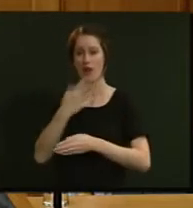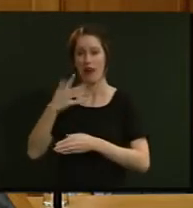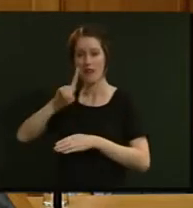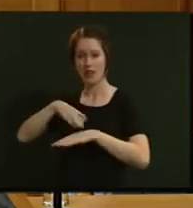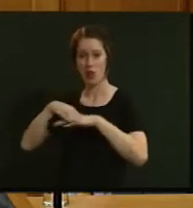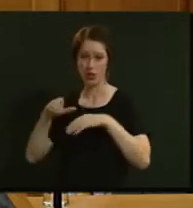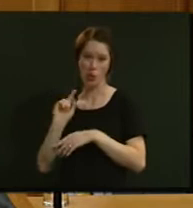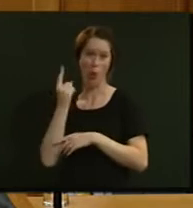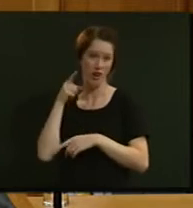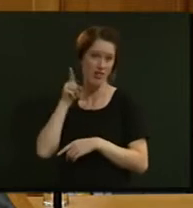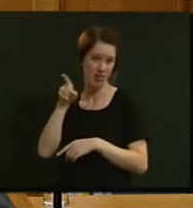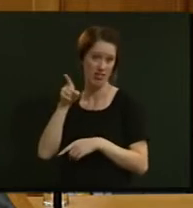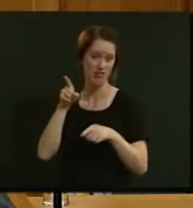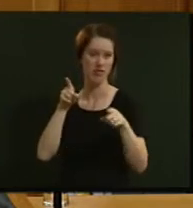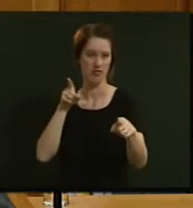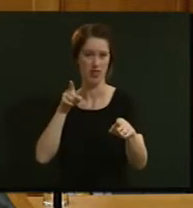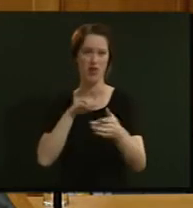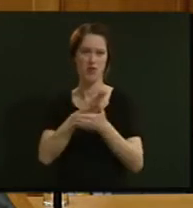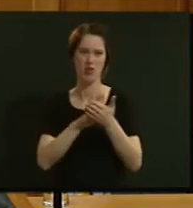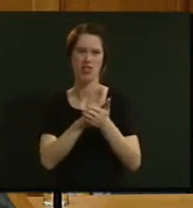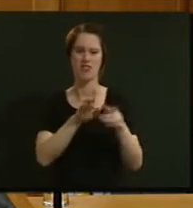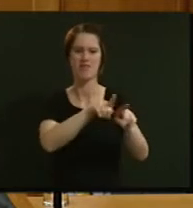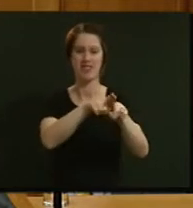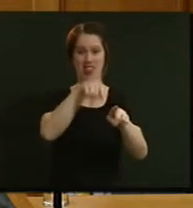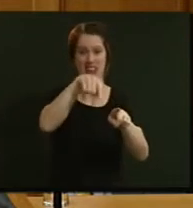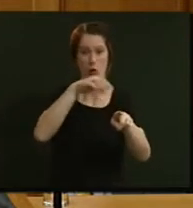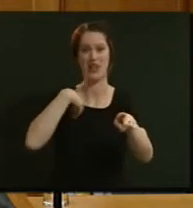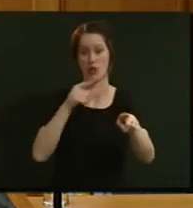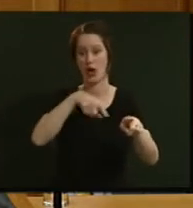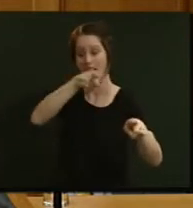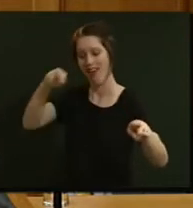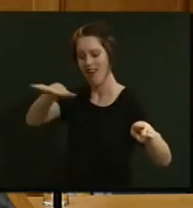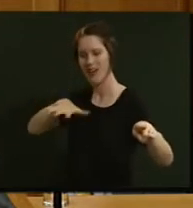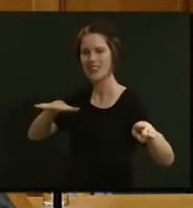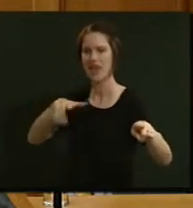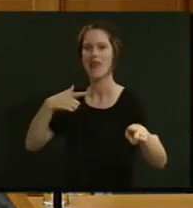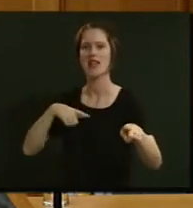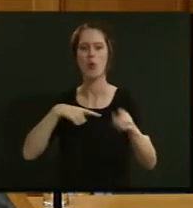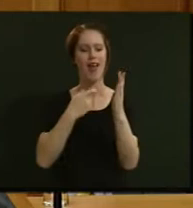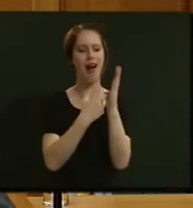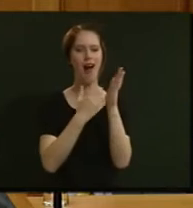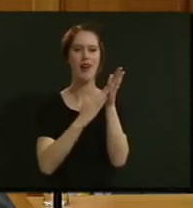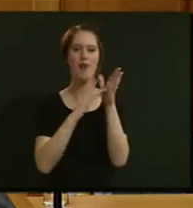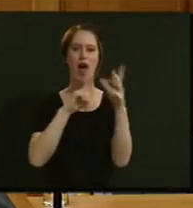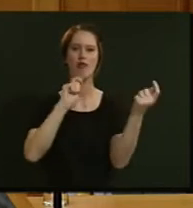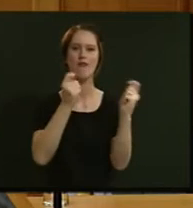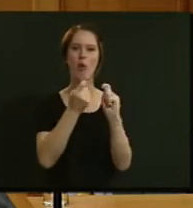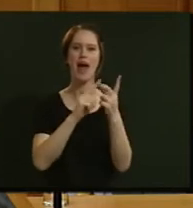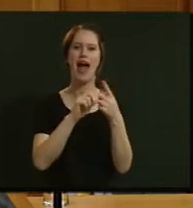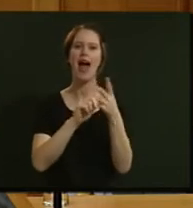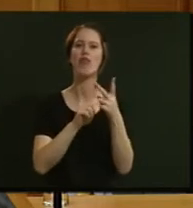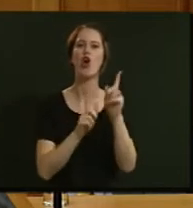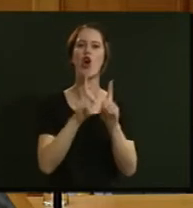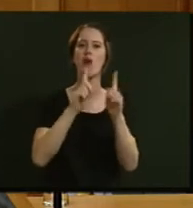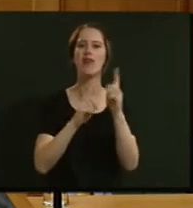in Auckland. It paves the way of what we need to do in other areas and that's why things like the RMA reform and the urban development